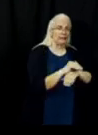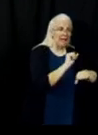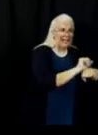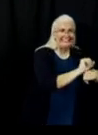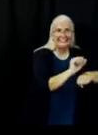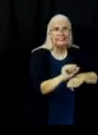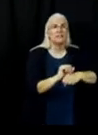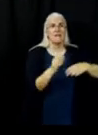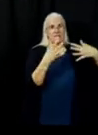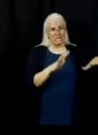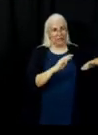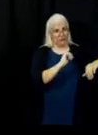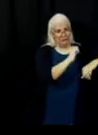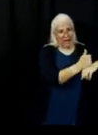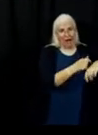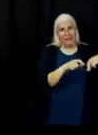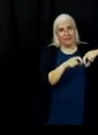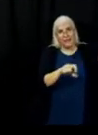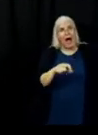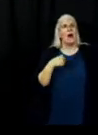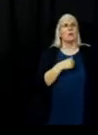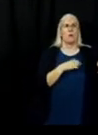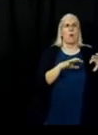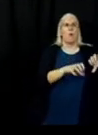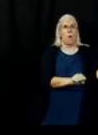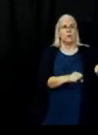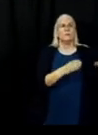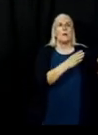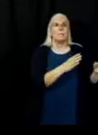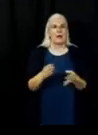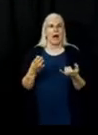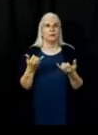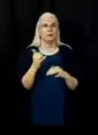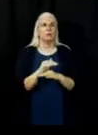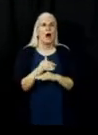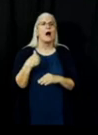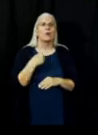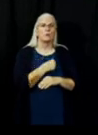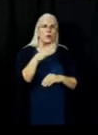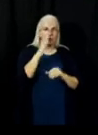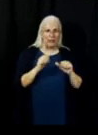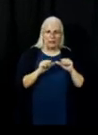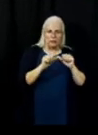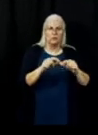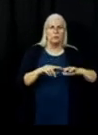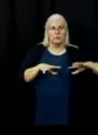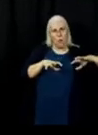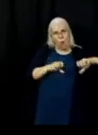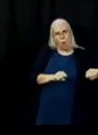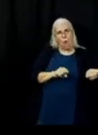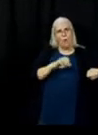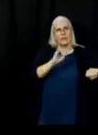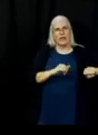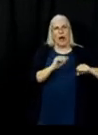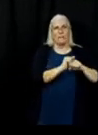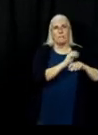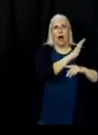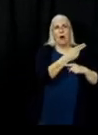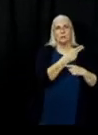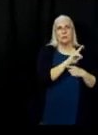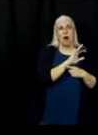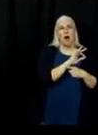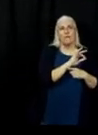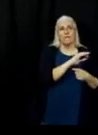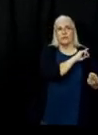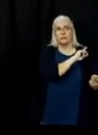currently holding, and the plan for tonight is to continue those firing operations from the Mount Huff Road down into Spanish